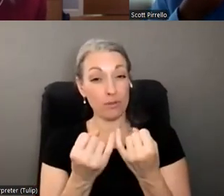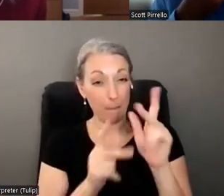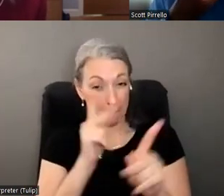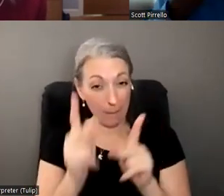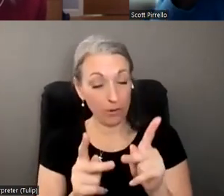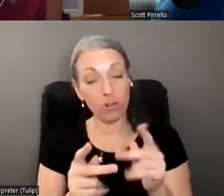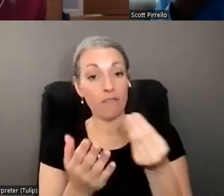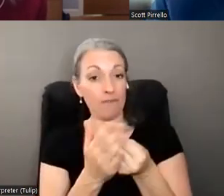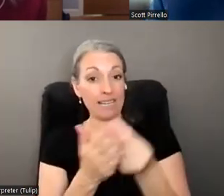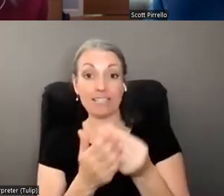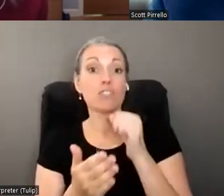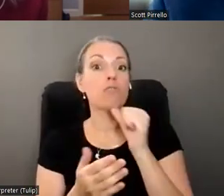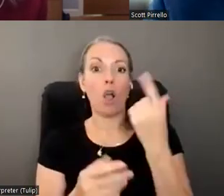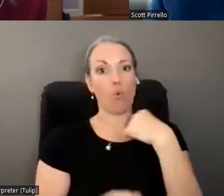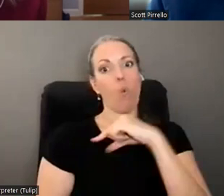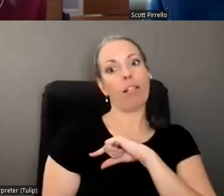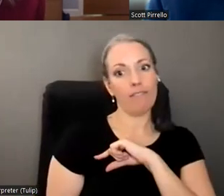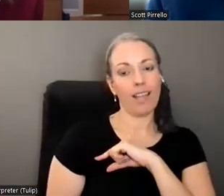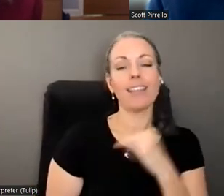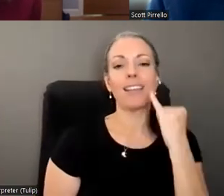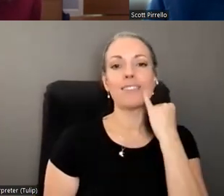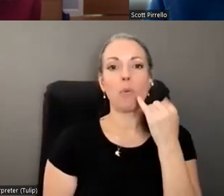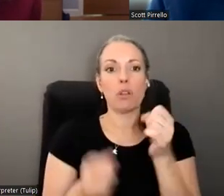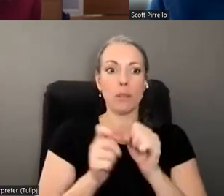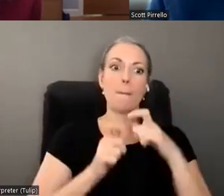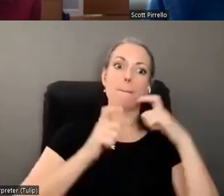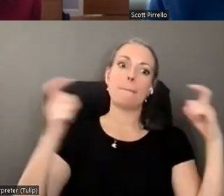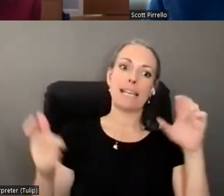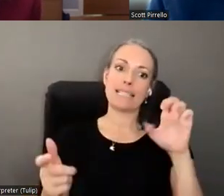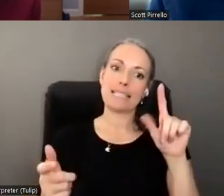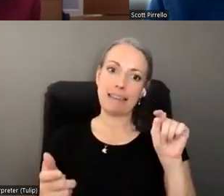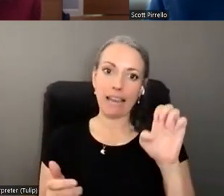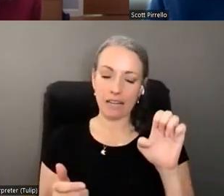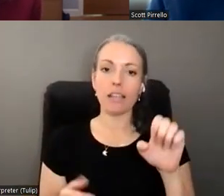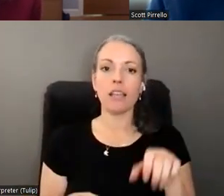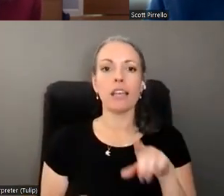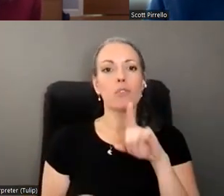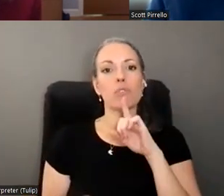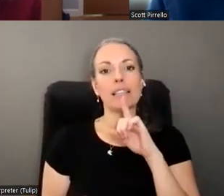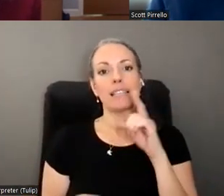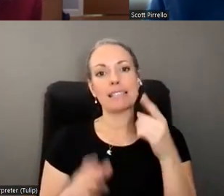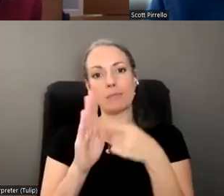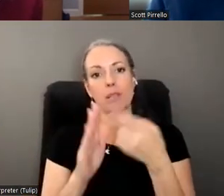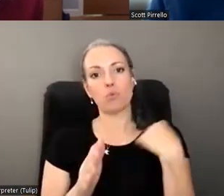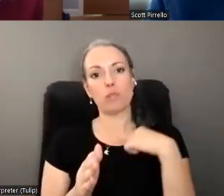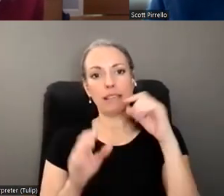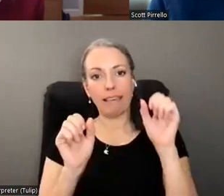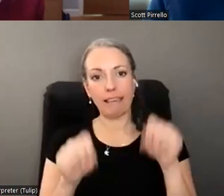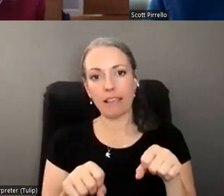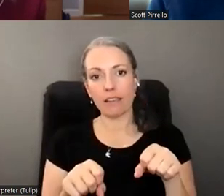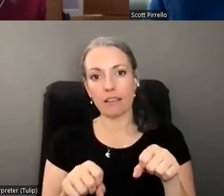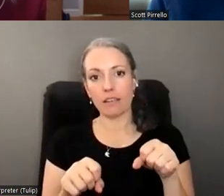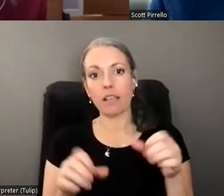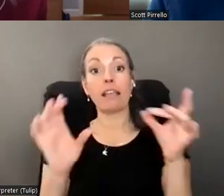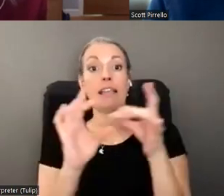financially not if somebody was a very sizable estate, um, as a legal services, sometimes we can, um, we can